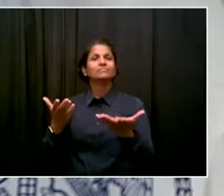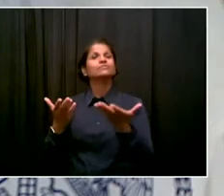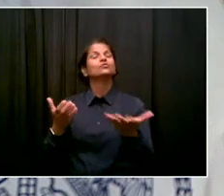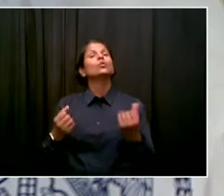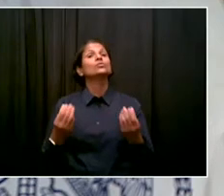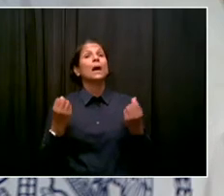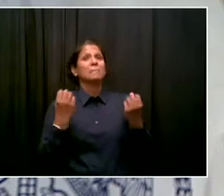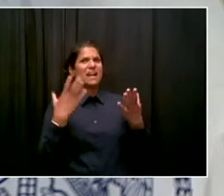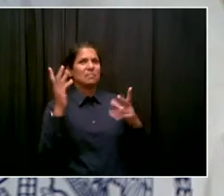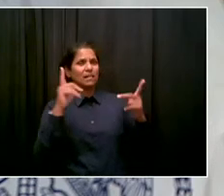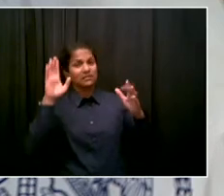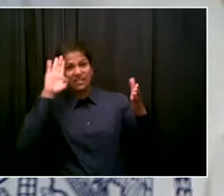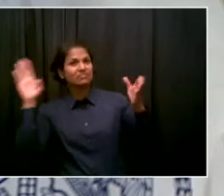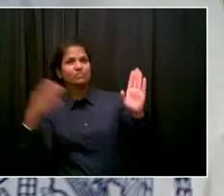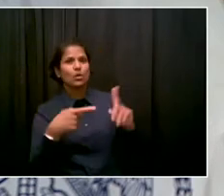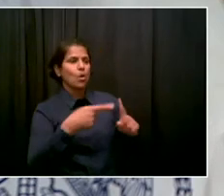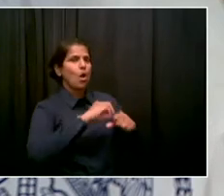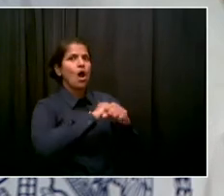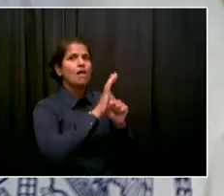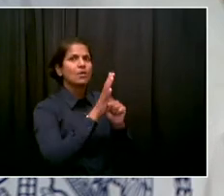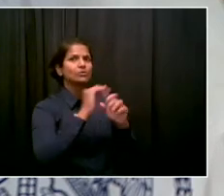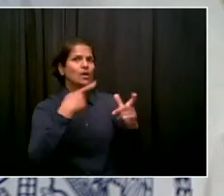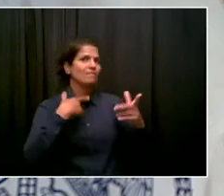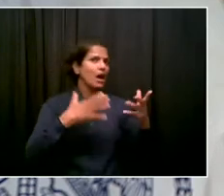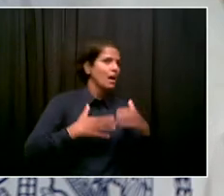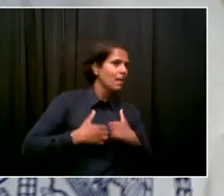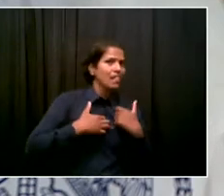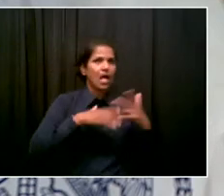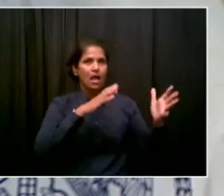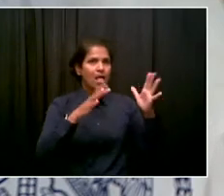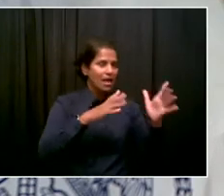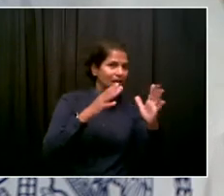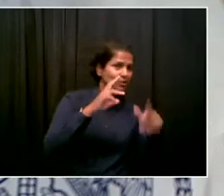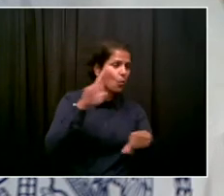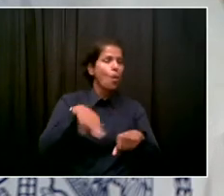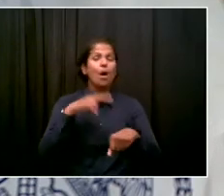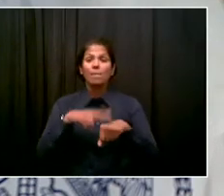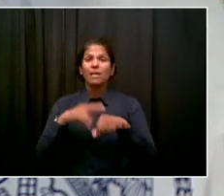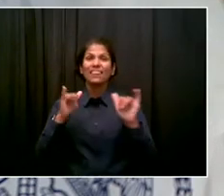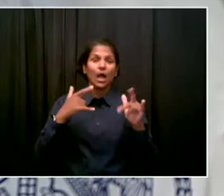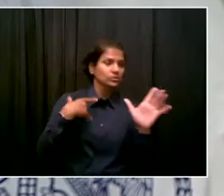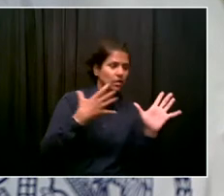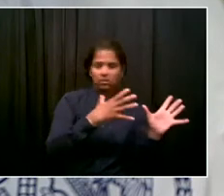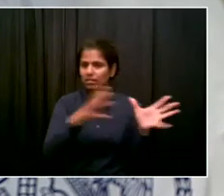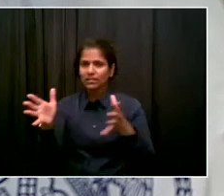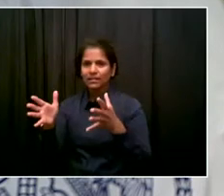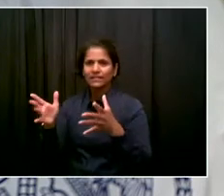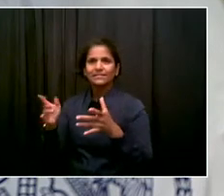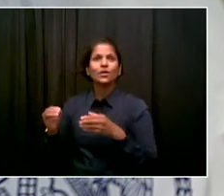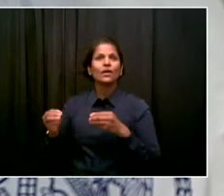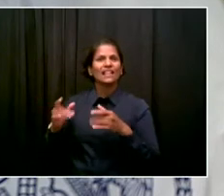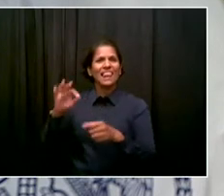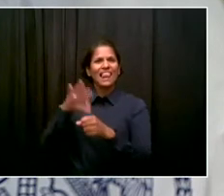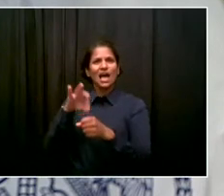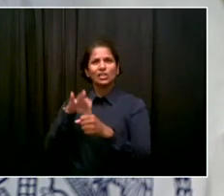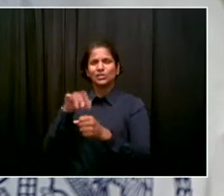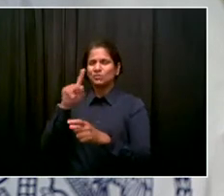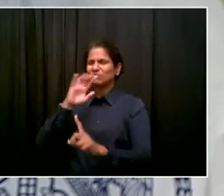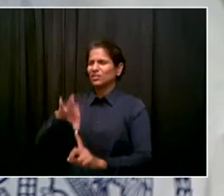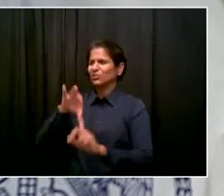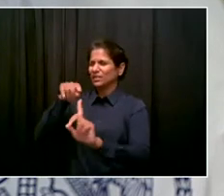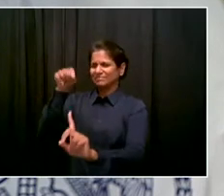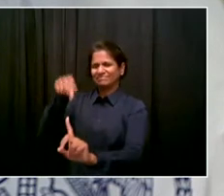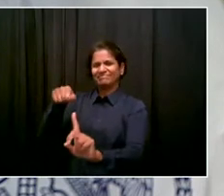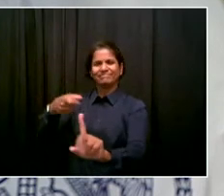June primary, not a September primary. We've got rank choice voting for the first time. It's a very, very fluid situation. So I think